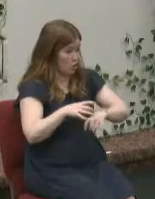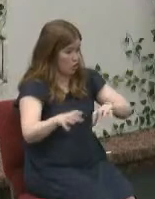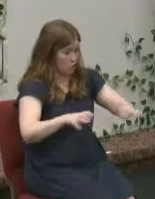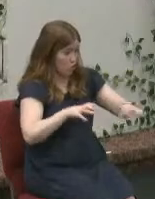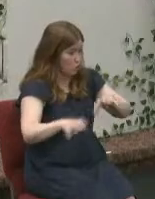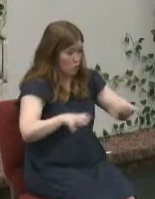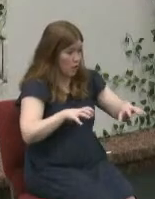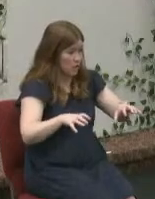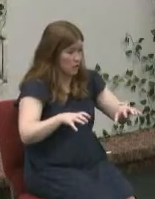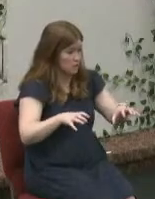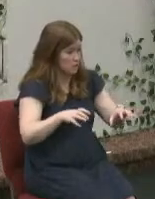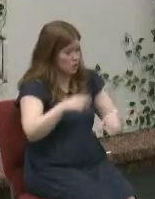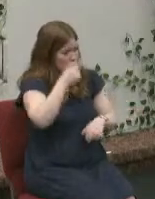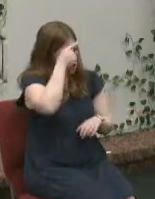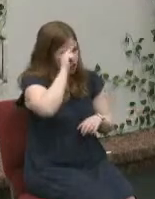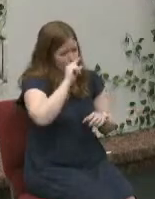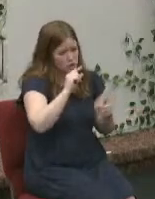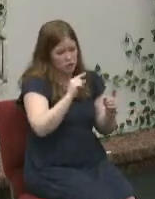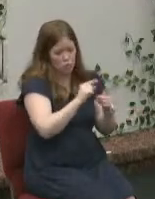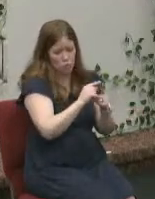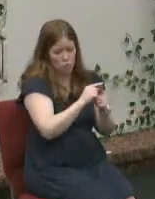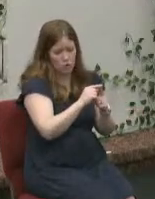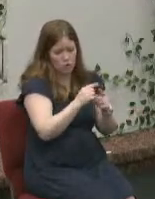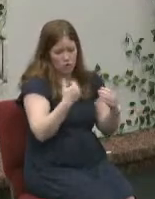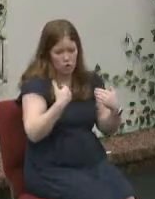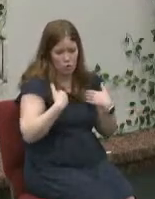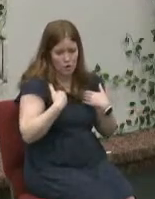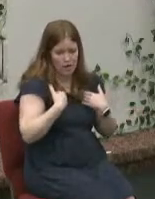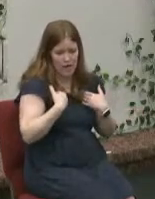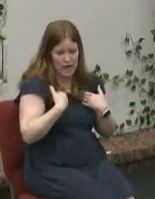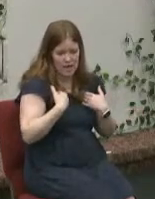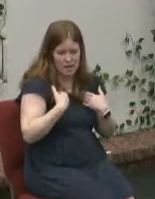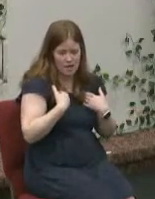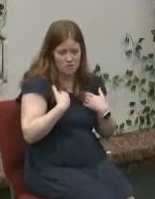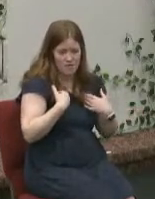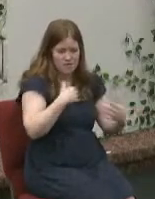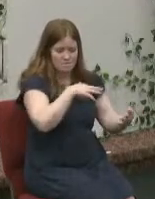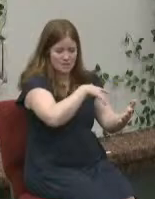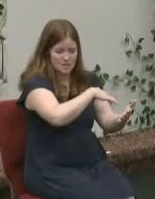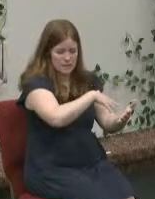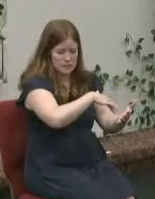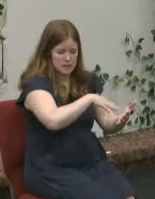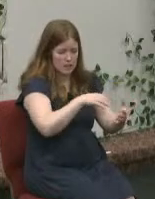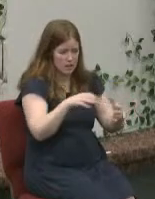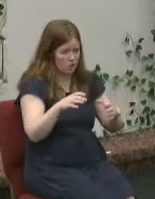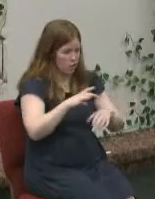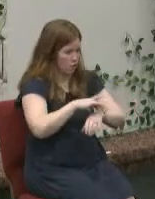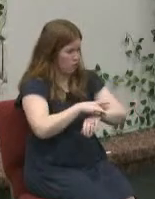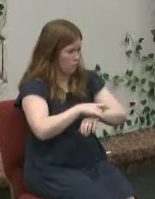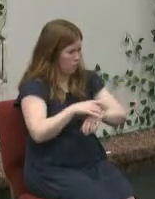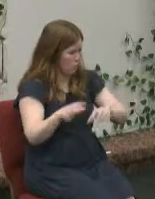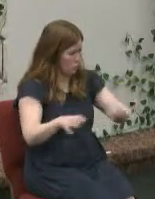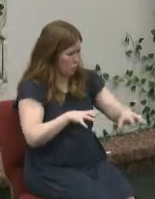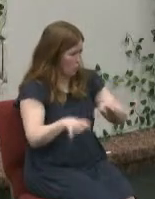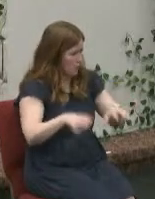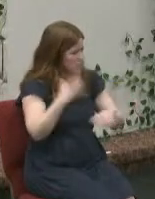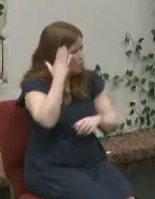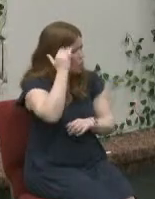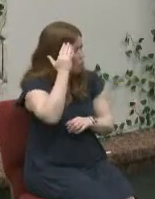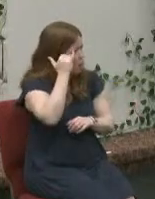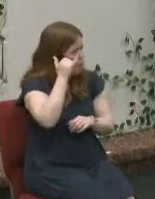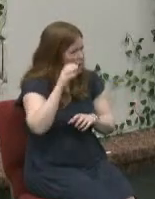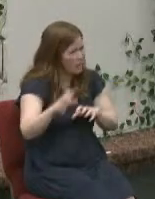it's the greek word we get seismos seismology it's the study of earthquakes why why